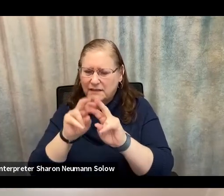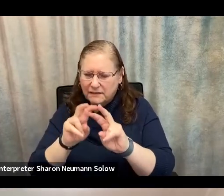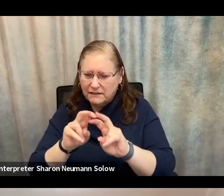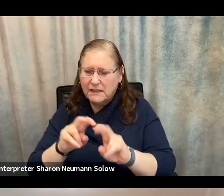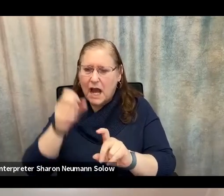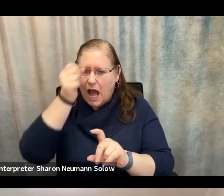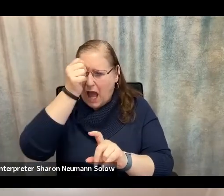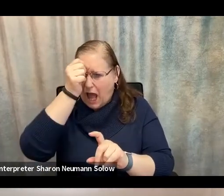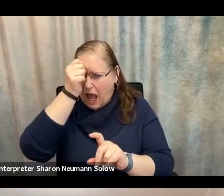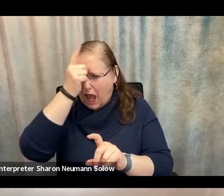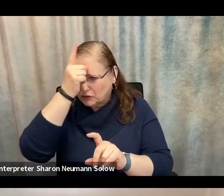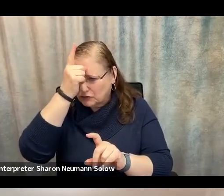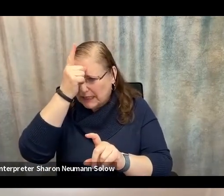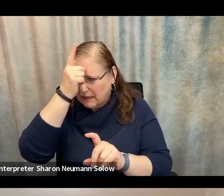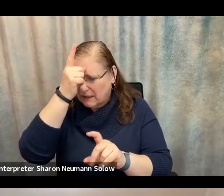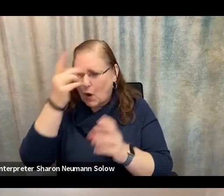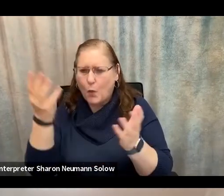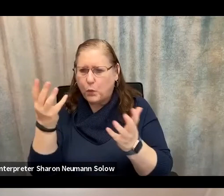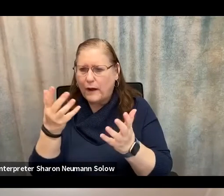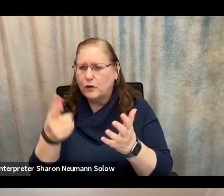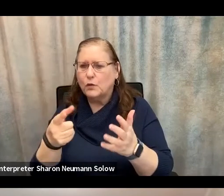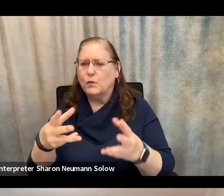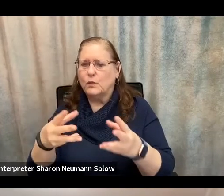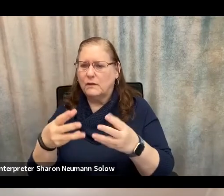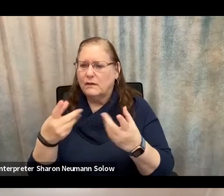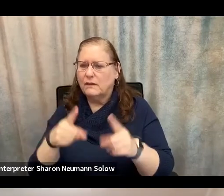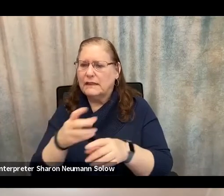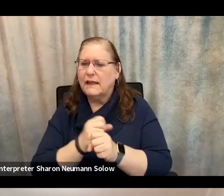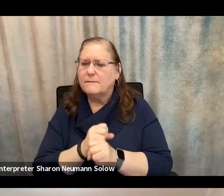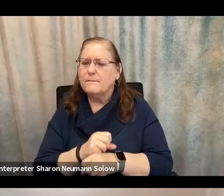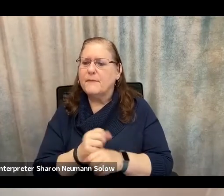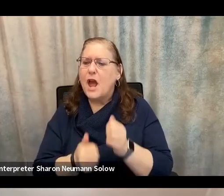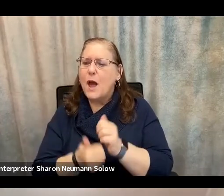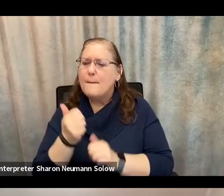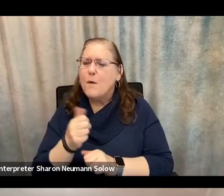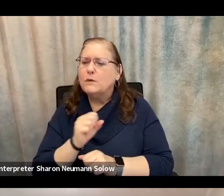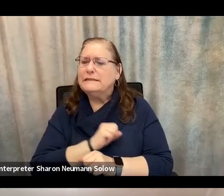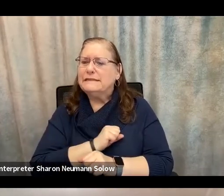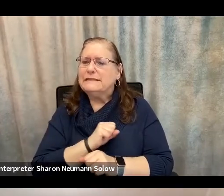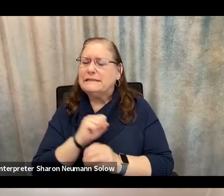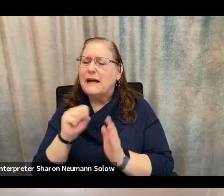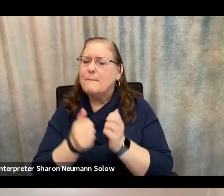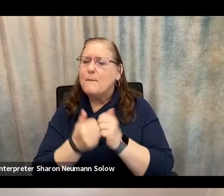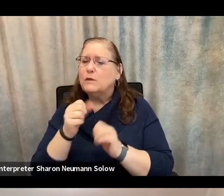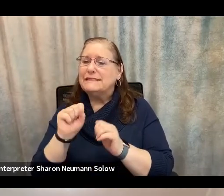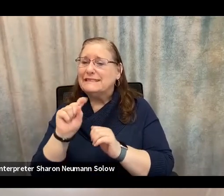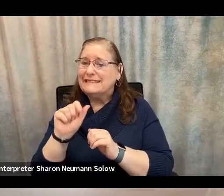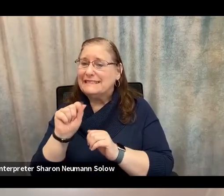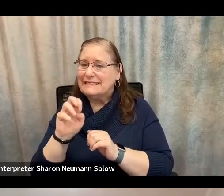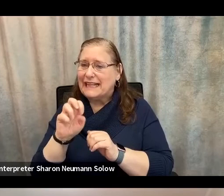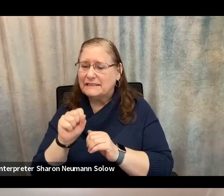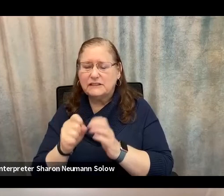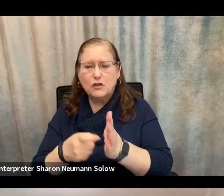This should be an indicator. States actually require, most states, including California, require a judge to actually approve